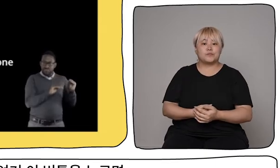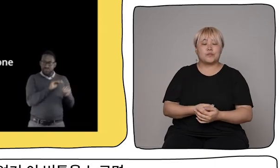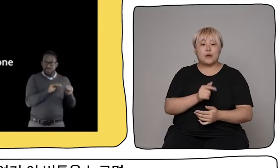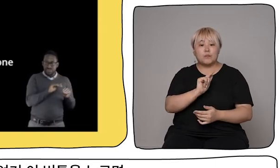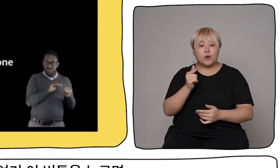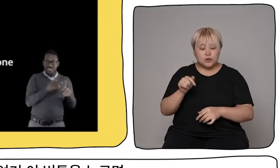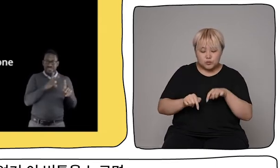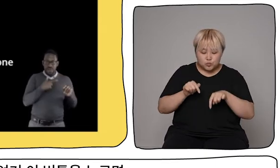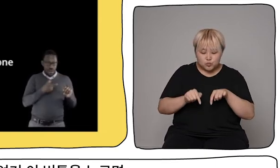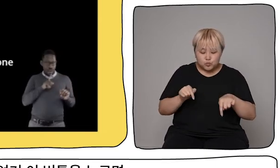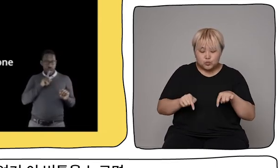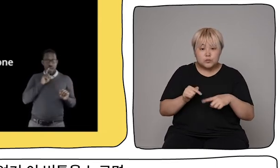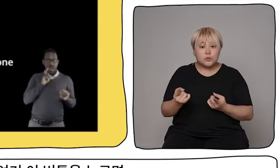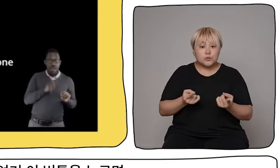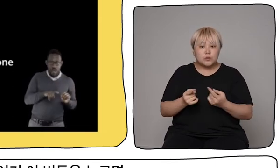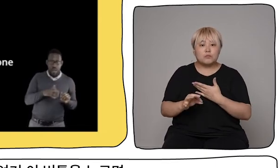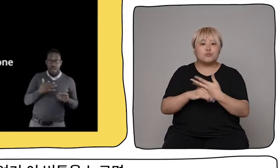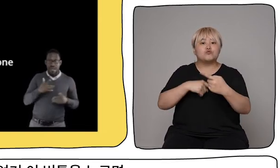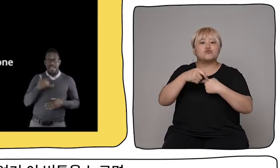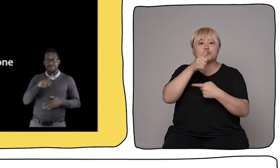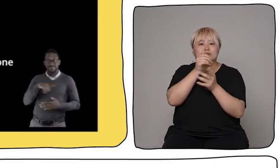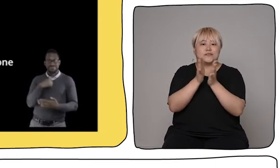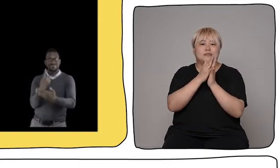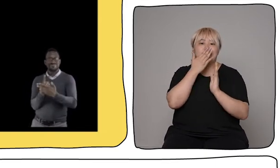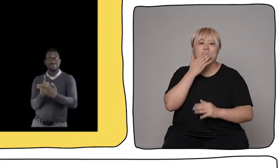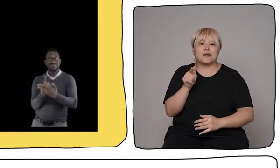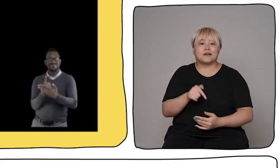so if I press this one here, we have an interpretation begin.